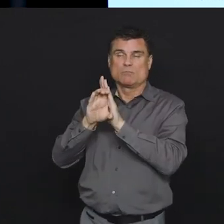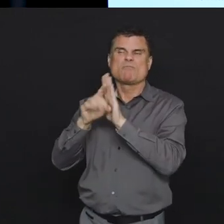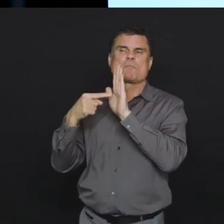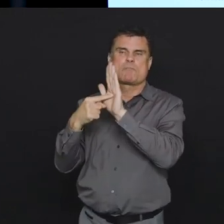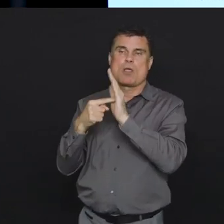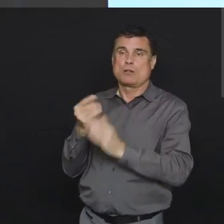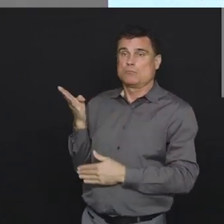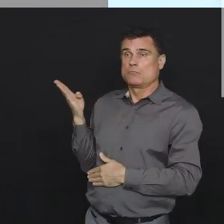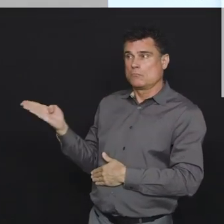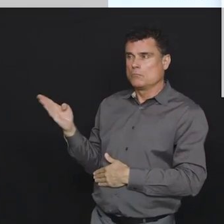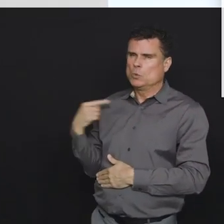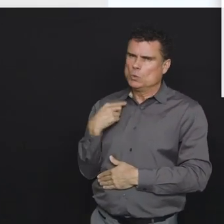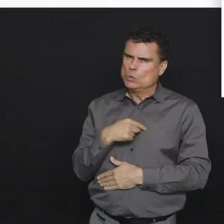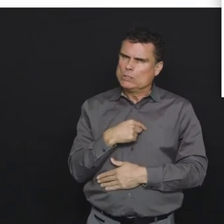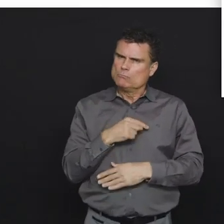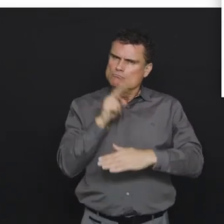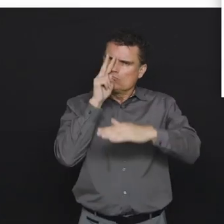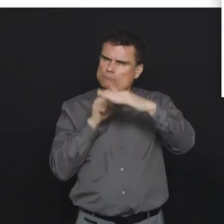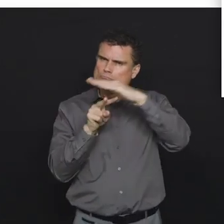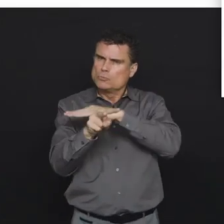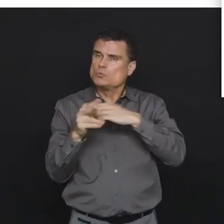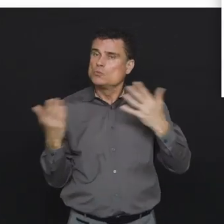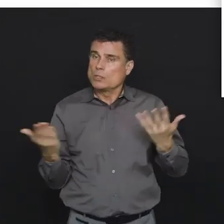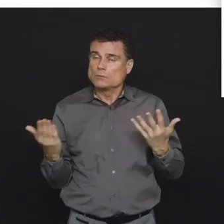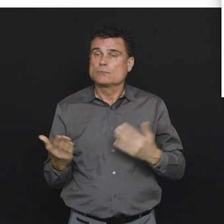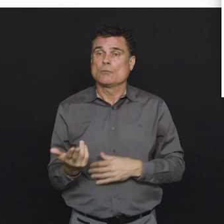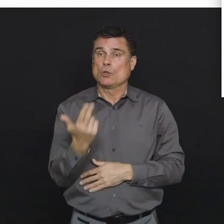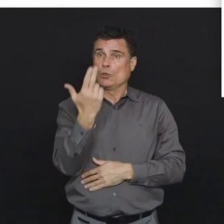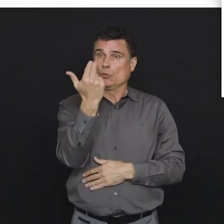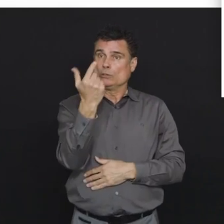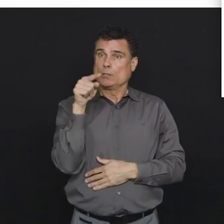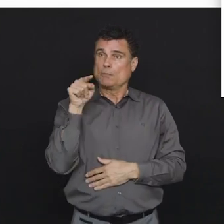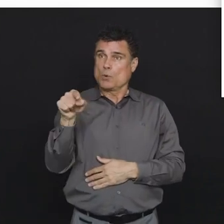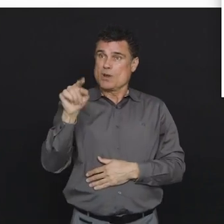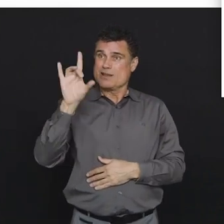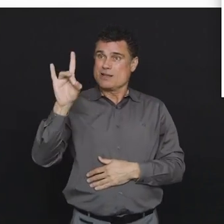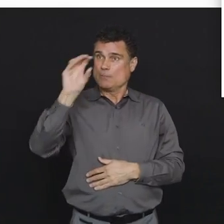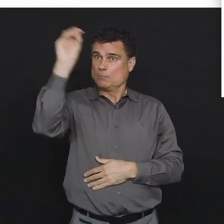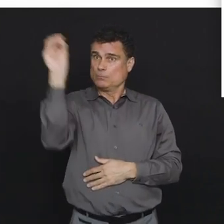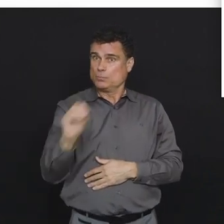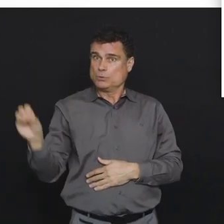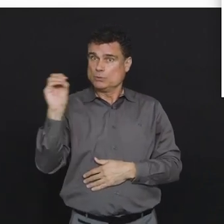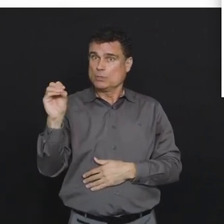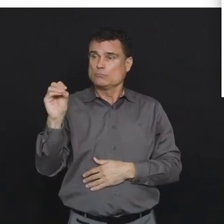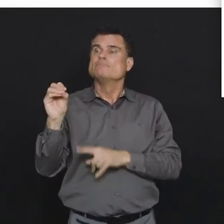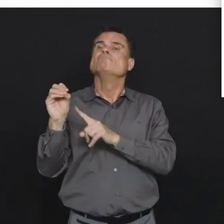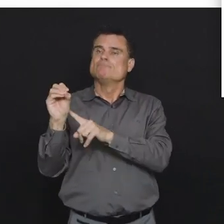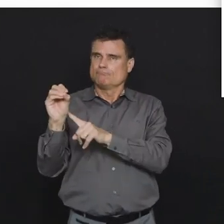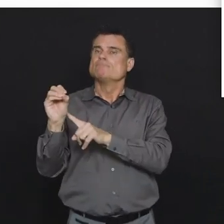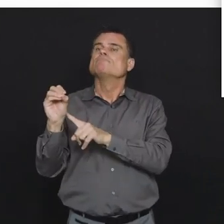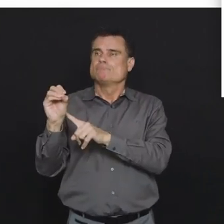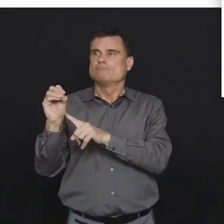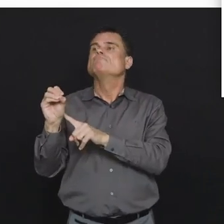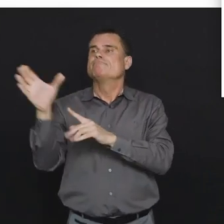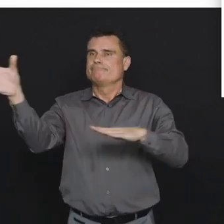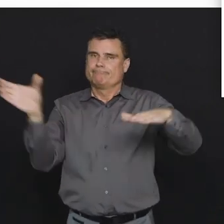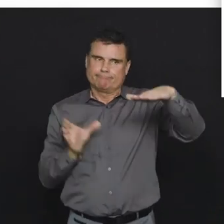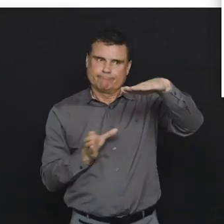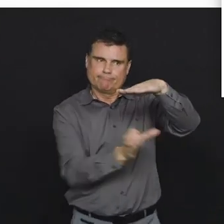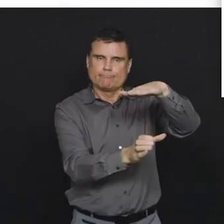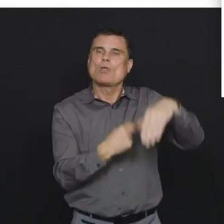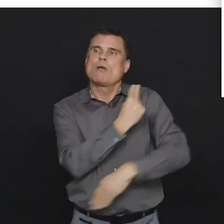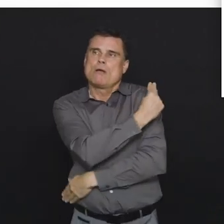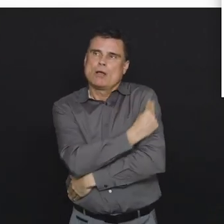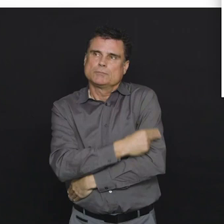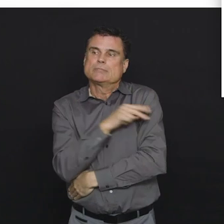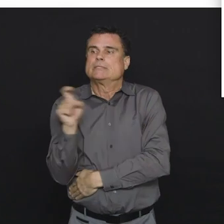models we're using here, you'll find that the expectation here assumes that 13.8% of all COVID-19 patients'